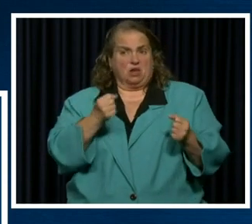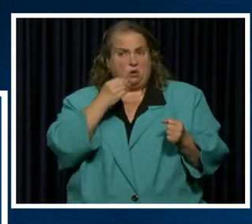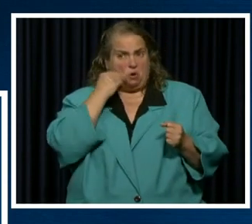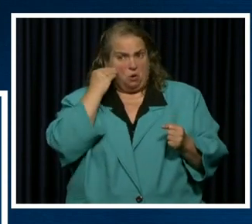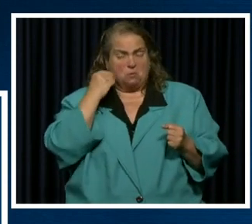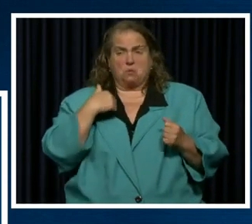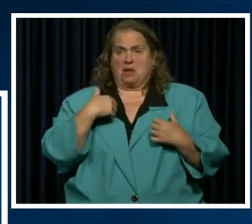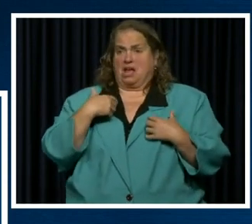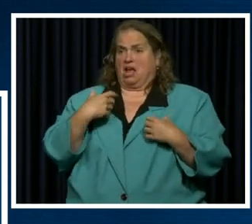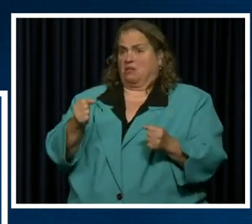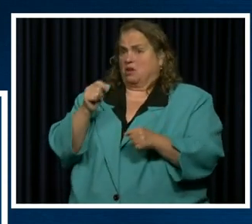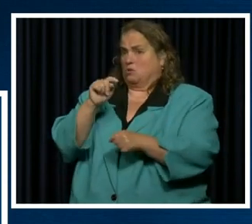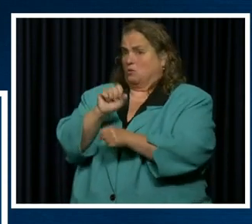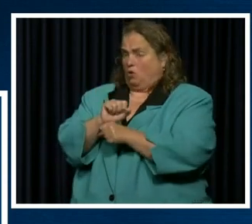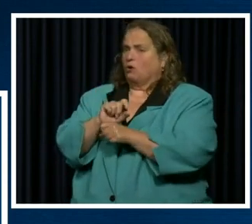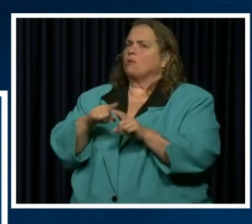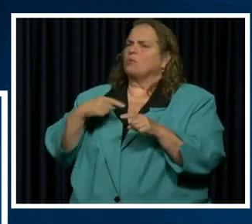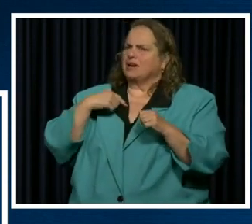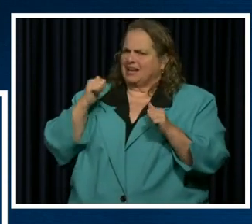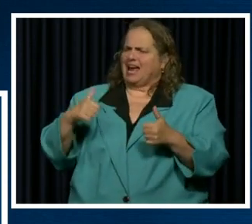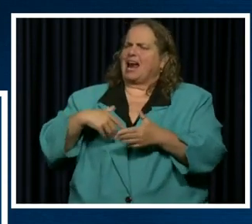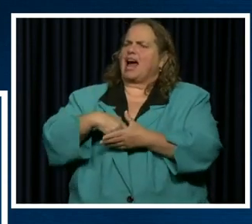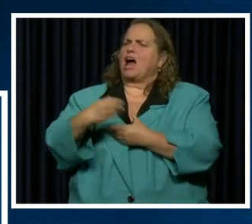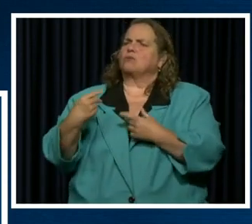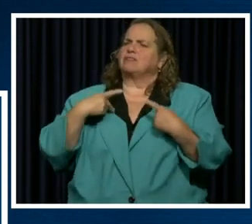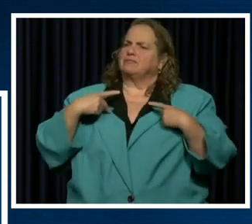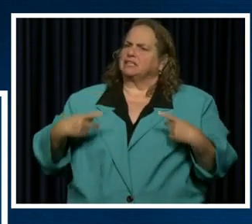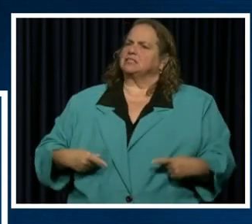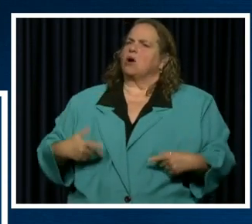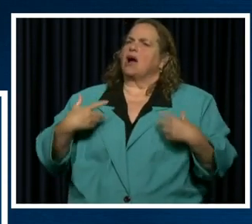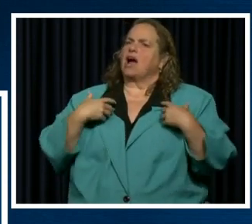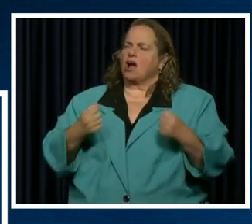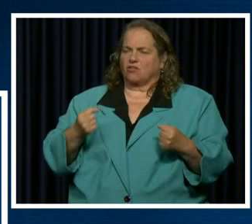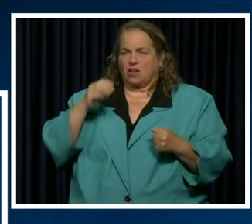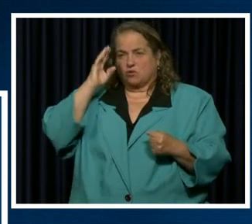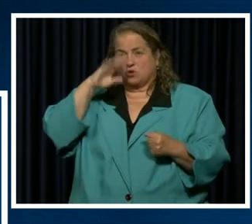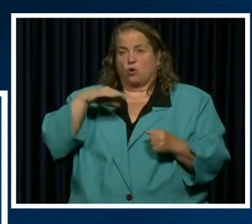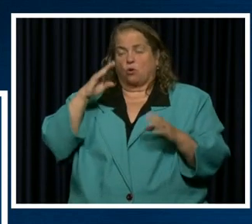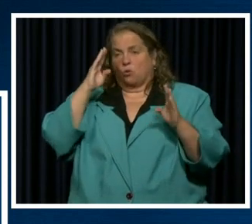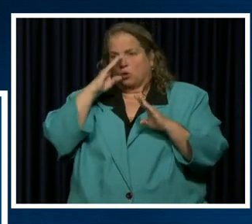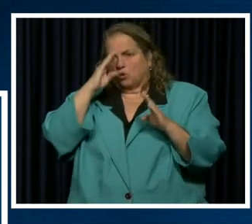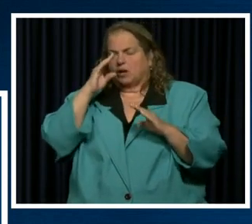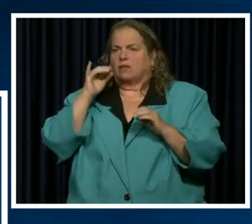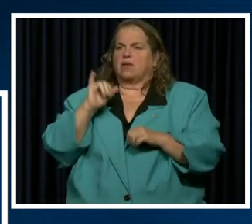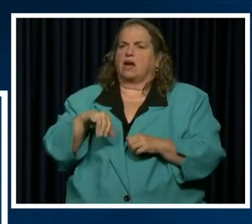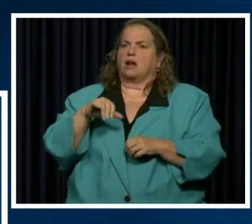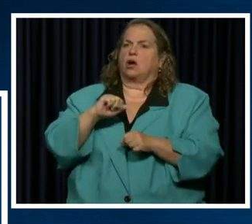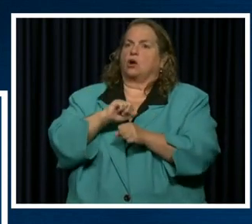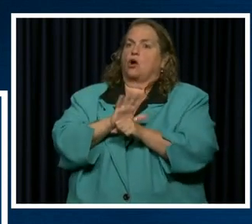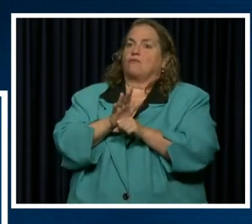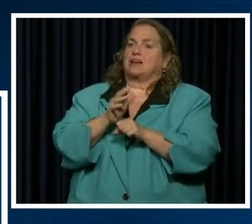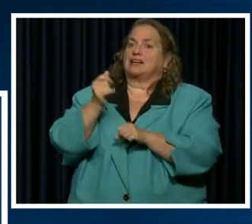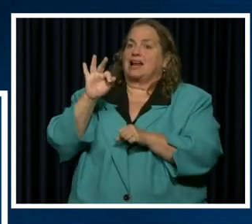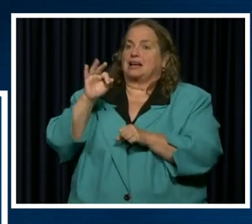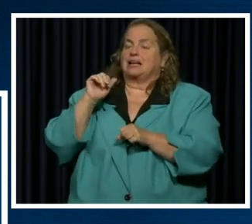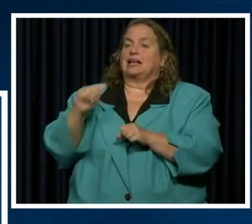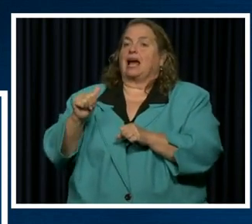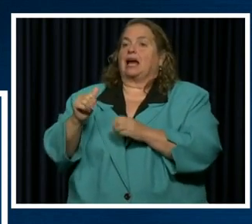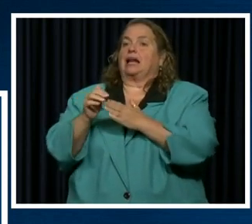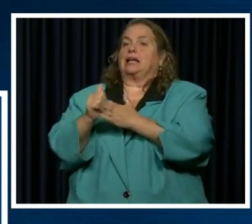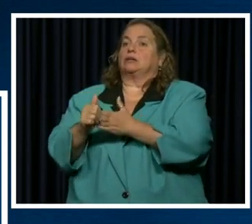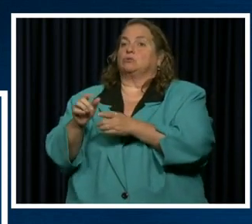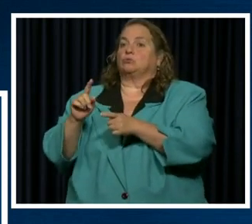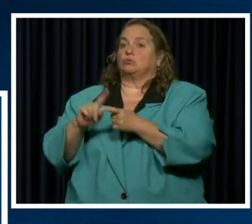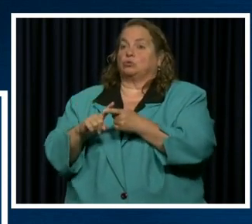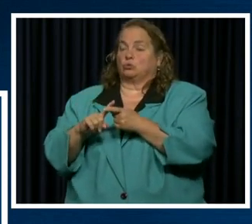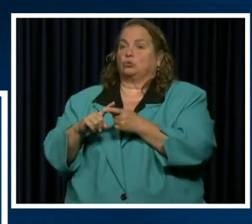can't get out and be physically healthy. I know there's a worry that the covid-19 can lead to obesity given